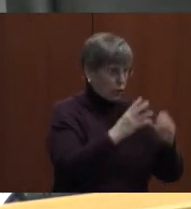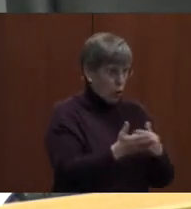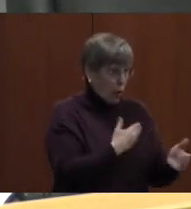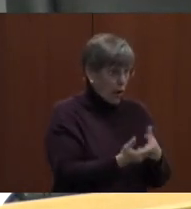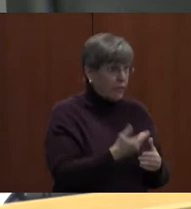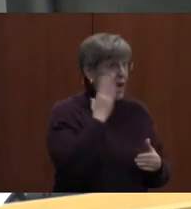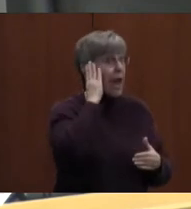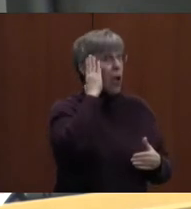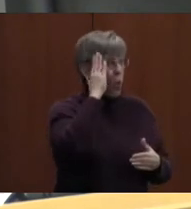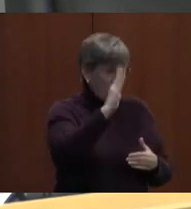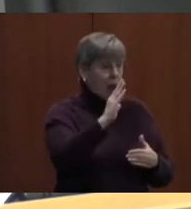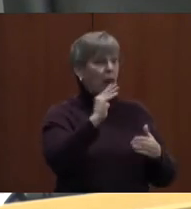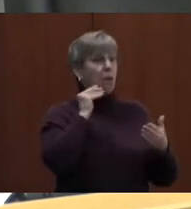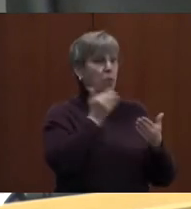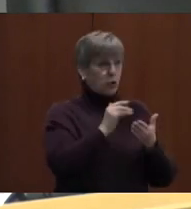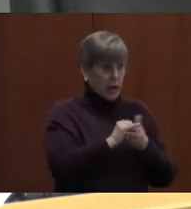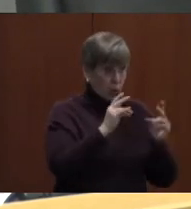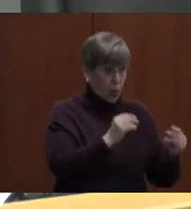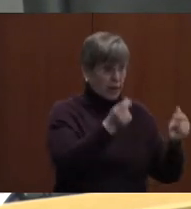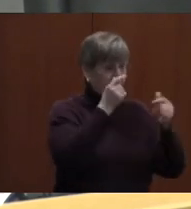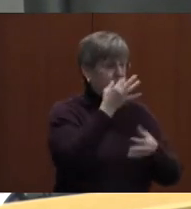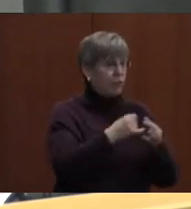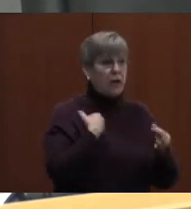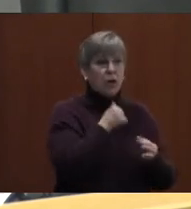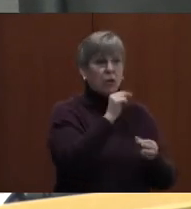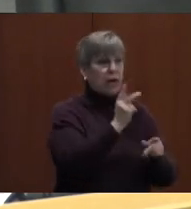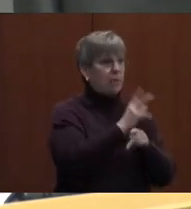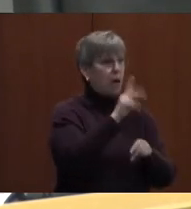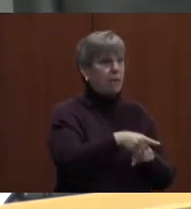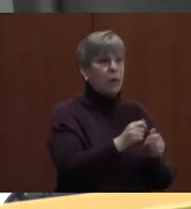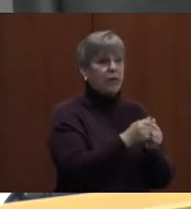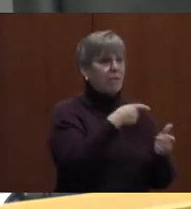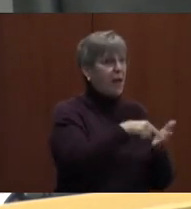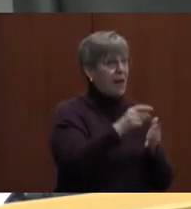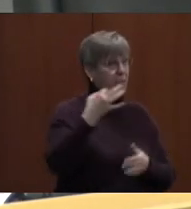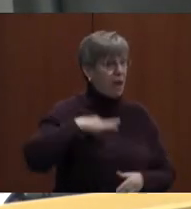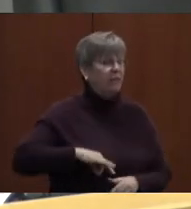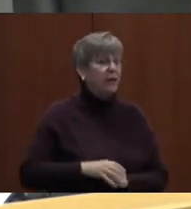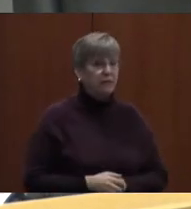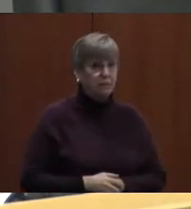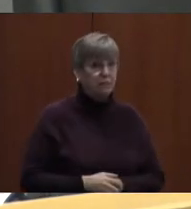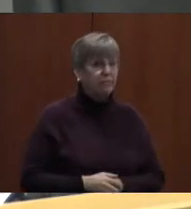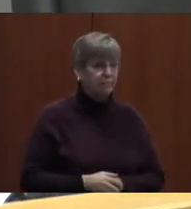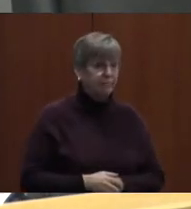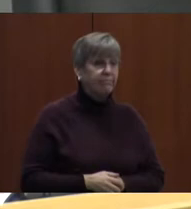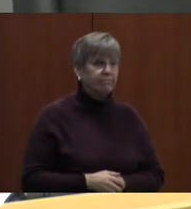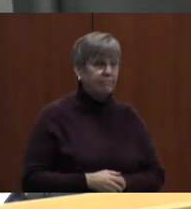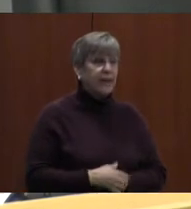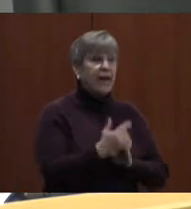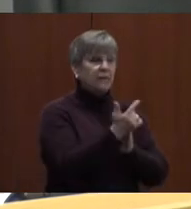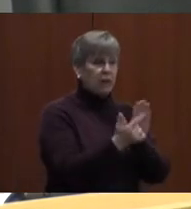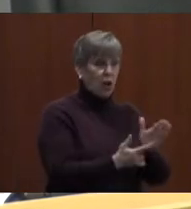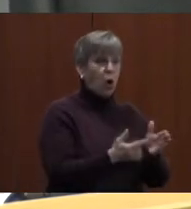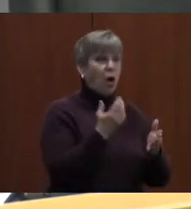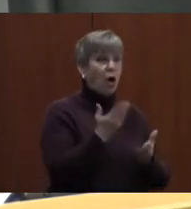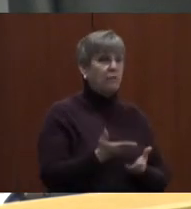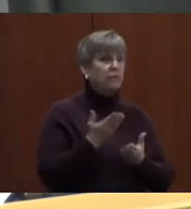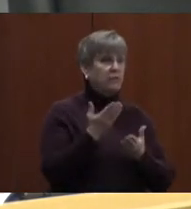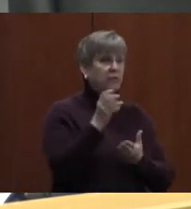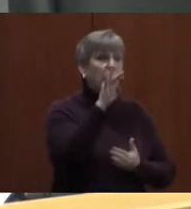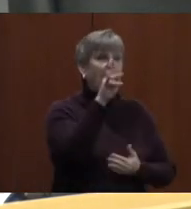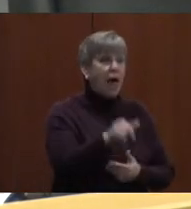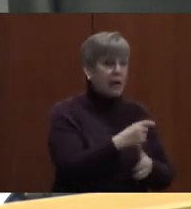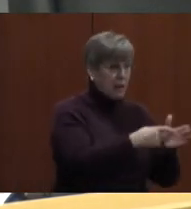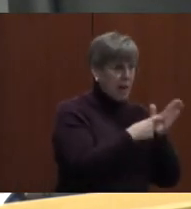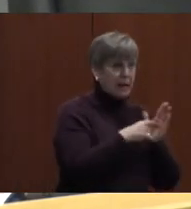it's going to come to that real quick if we don't keep up with pay and benefits. And it's just law of supply and demand. And that's where we are